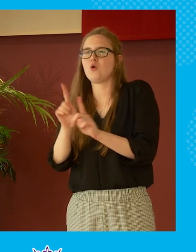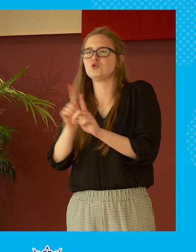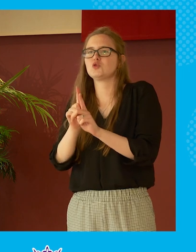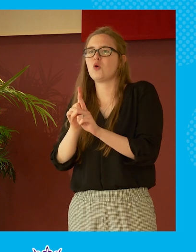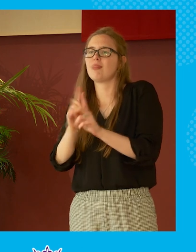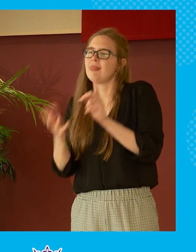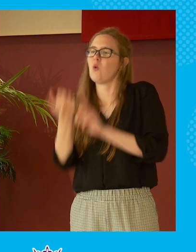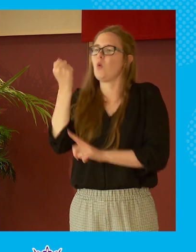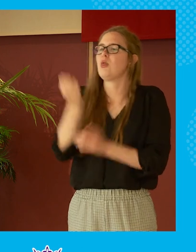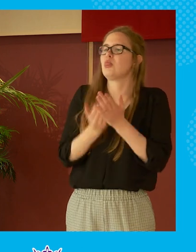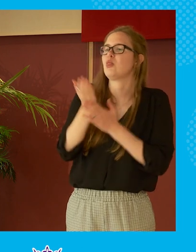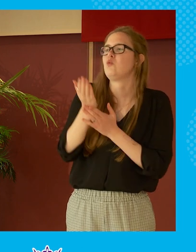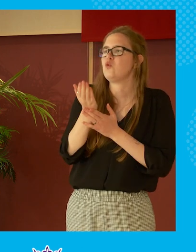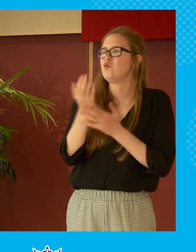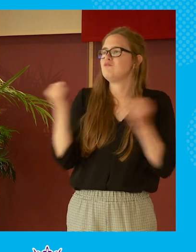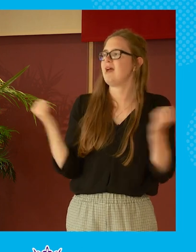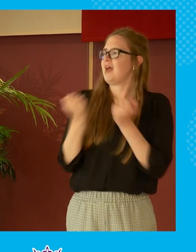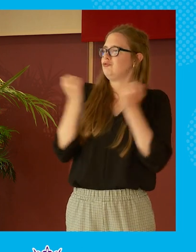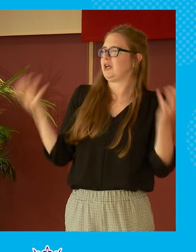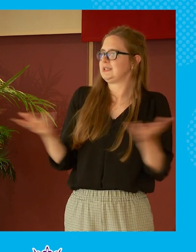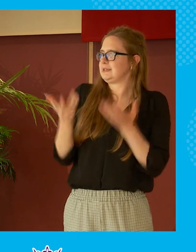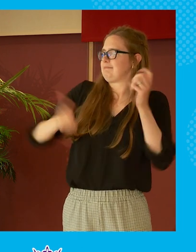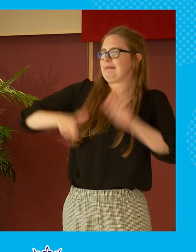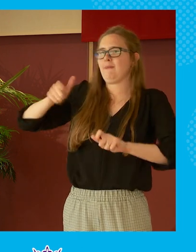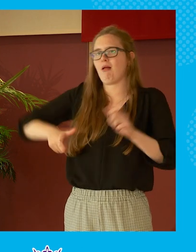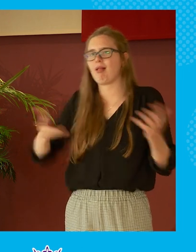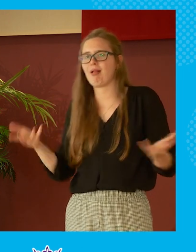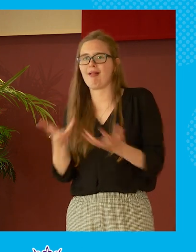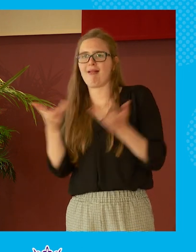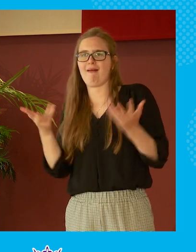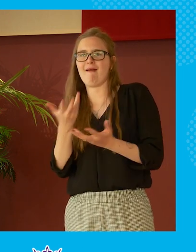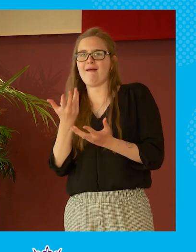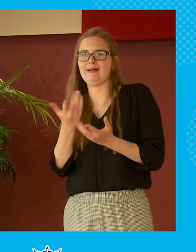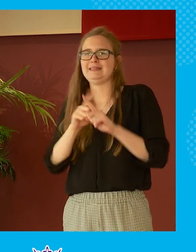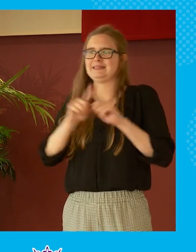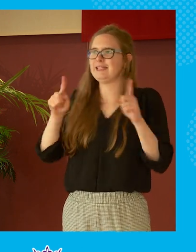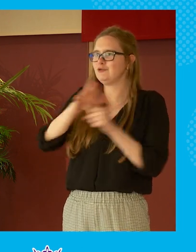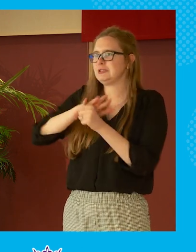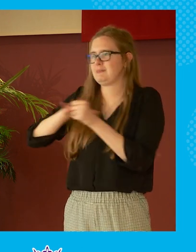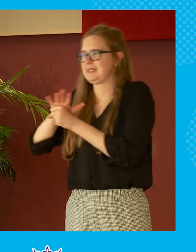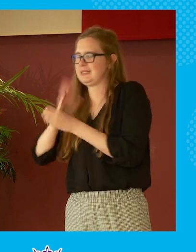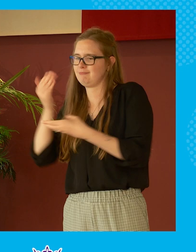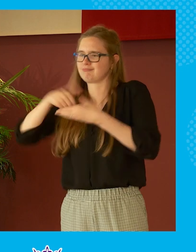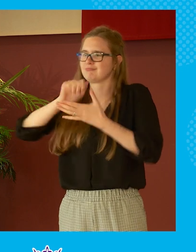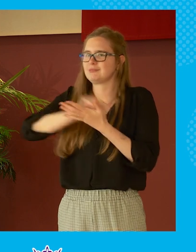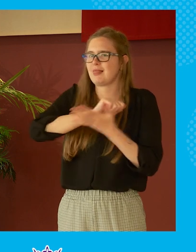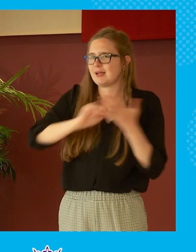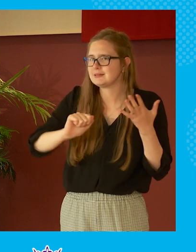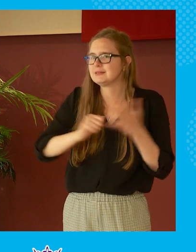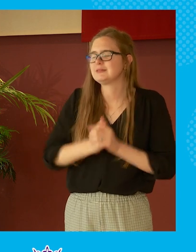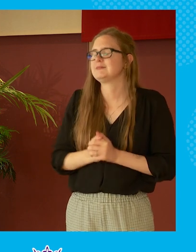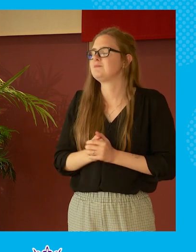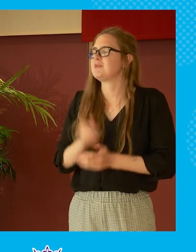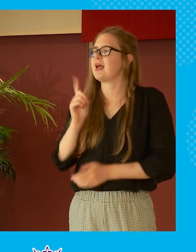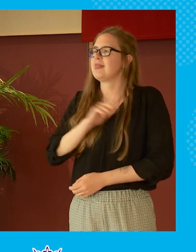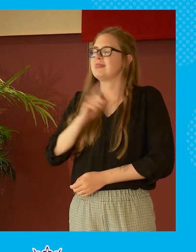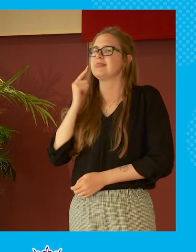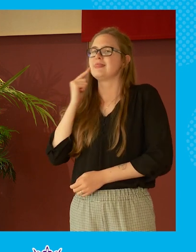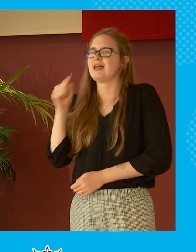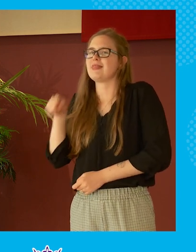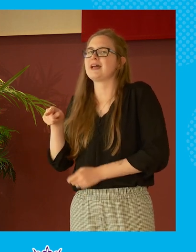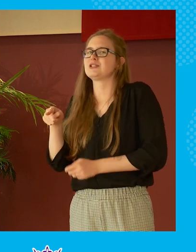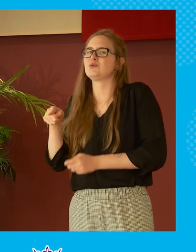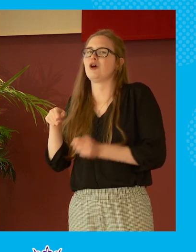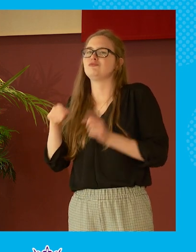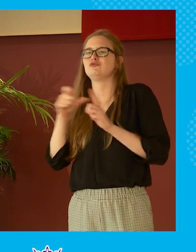they're one by energizing people uh in in different spaces and i think that's that was the thing that donald trump